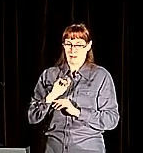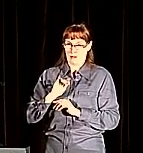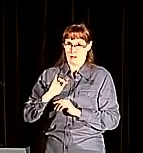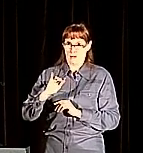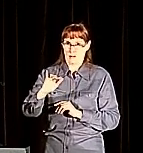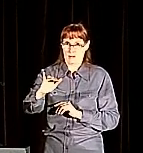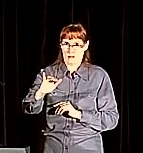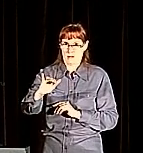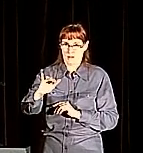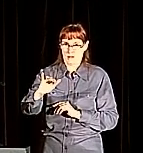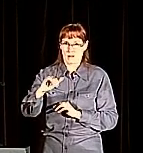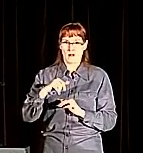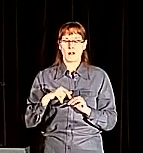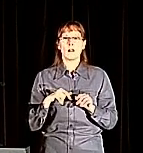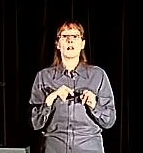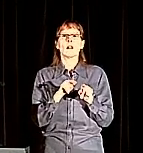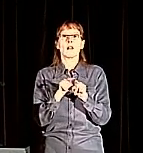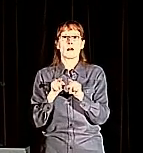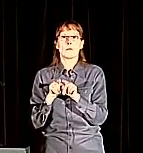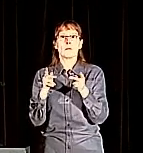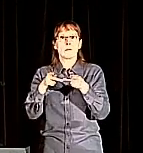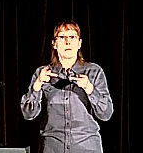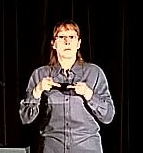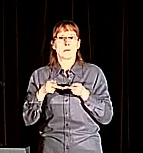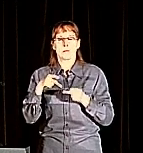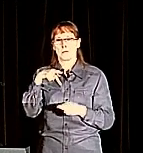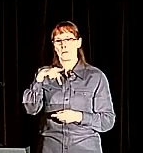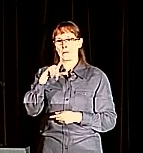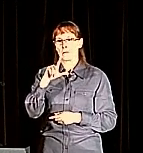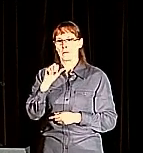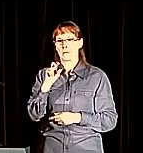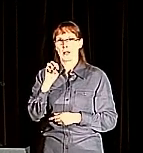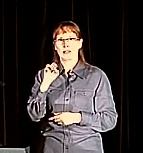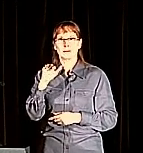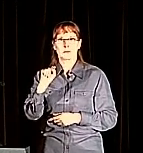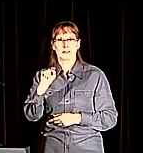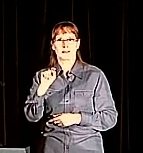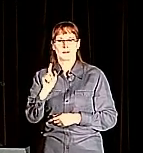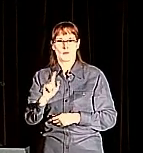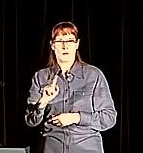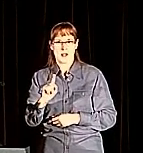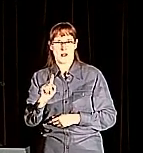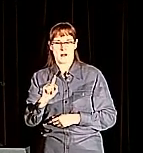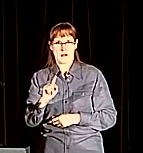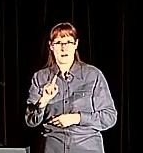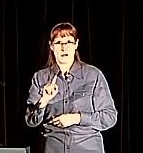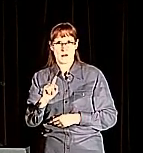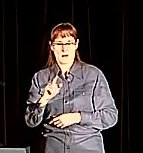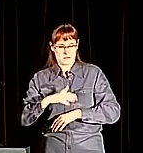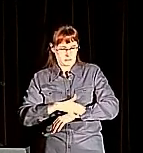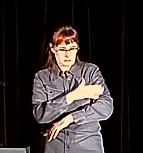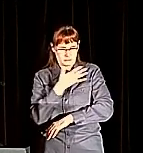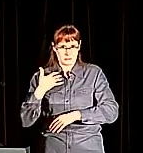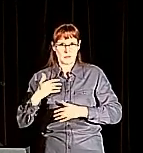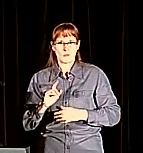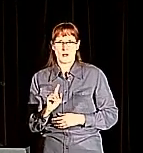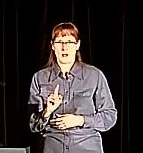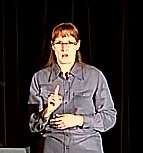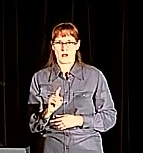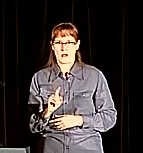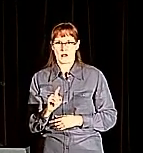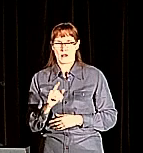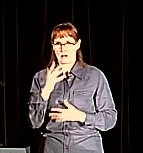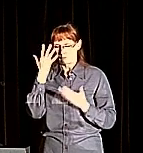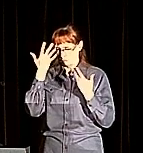for example, doesn't happen in neutral space, doesn't happen on the head, doesn't happen on the hands. You have modifiers,